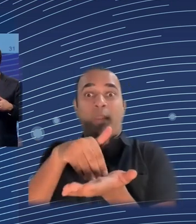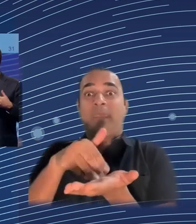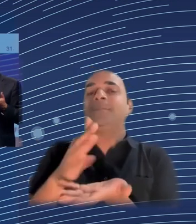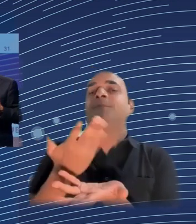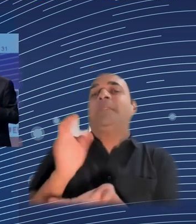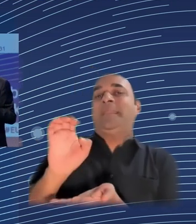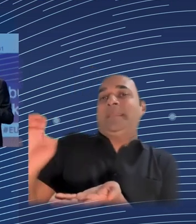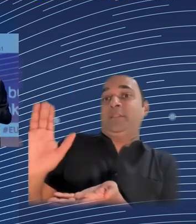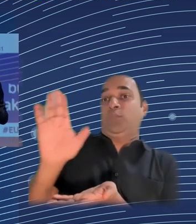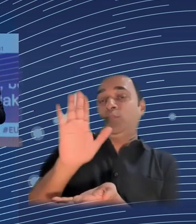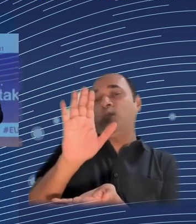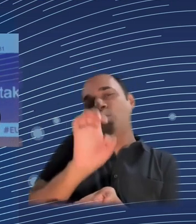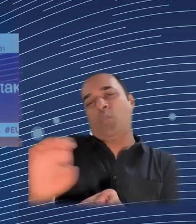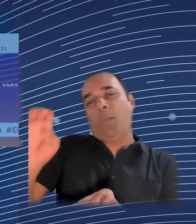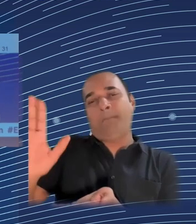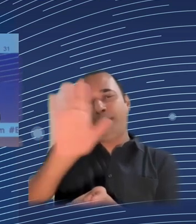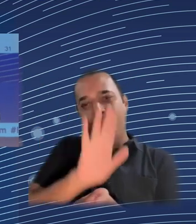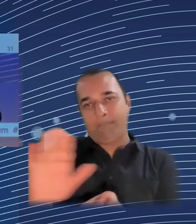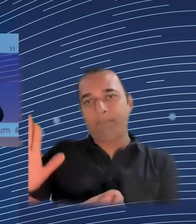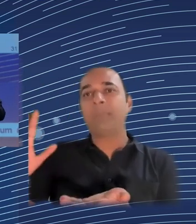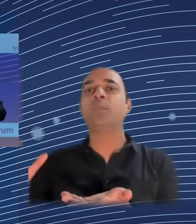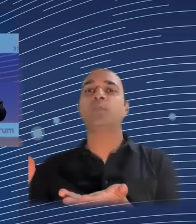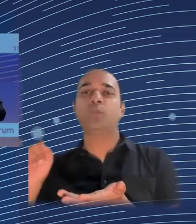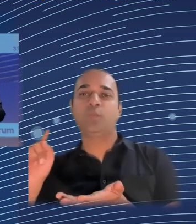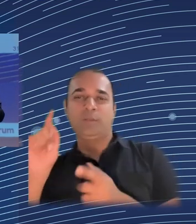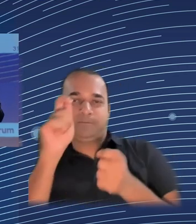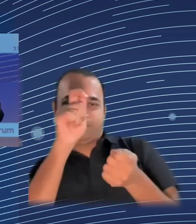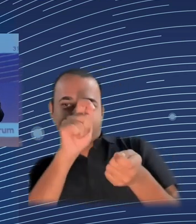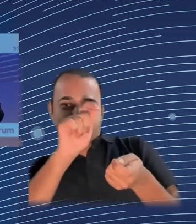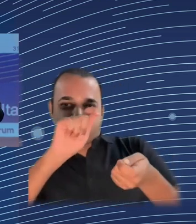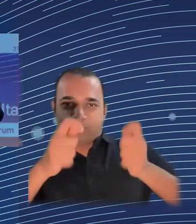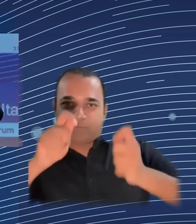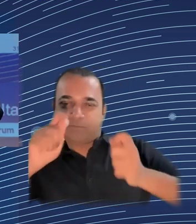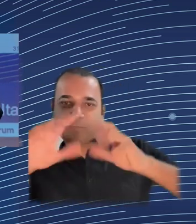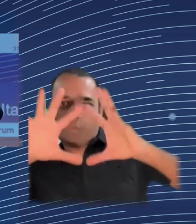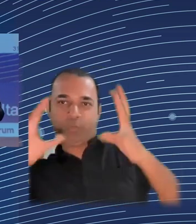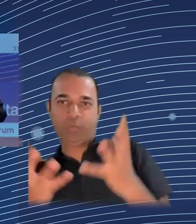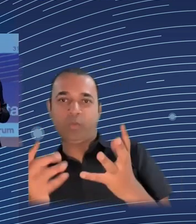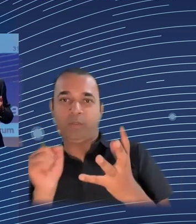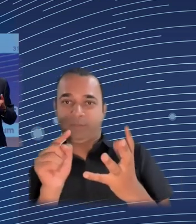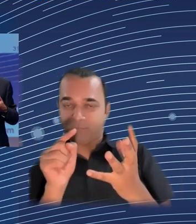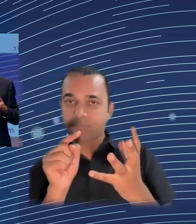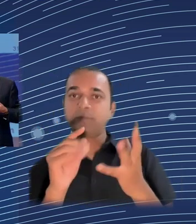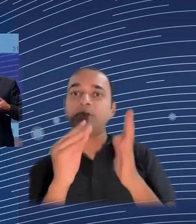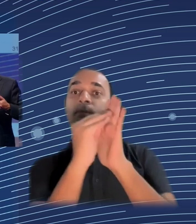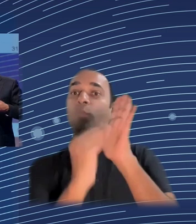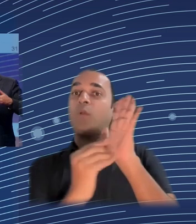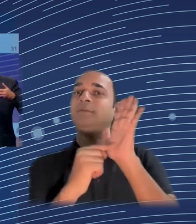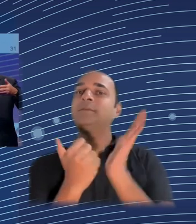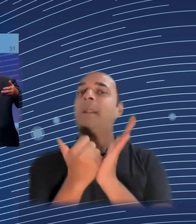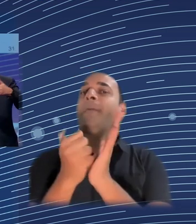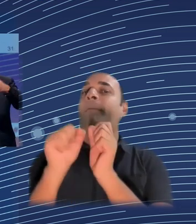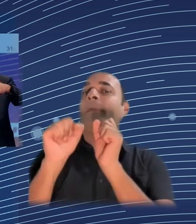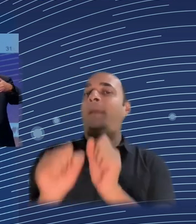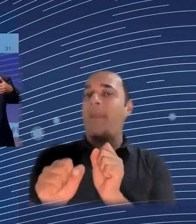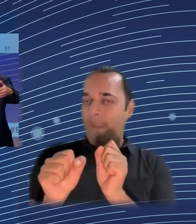wait for the north of France or the north of Italy or other areas of Europe caught in a development trap, to be as